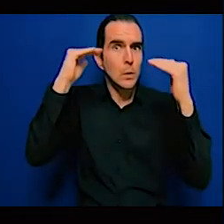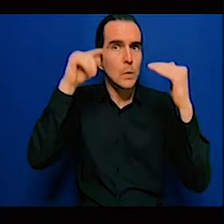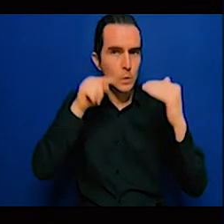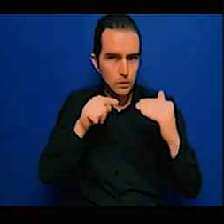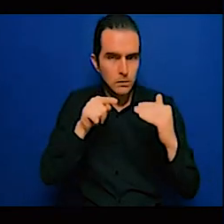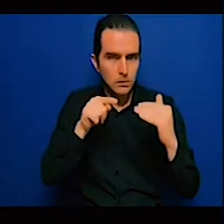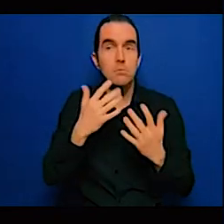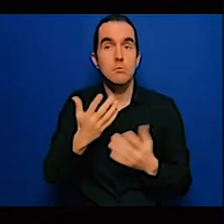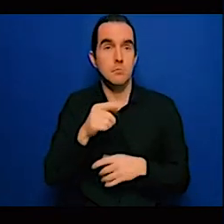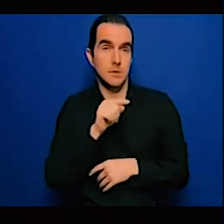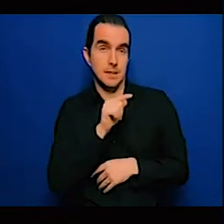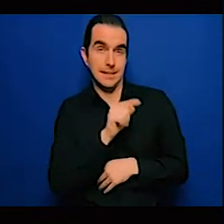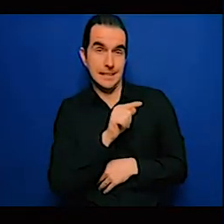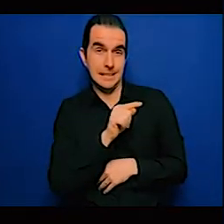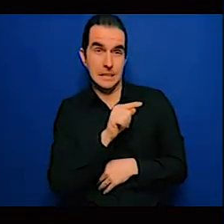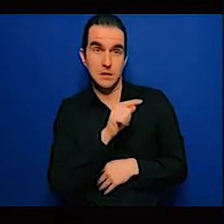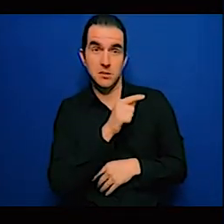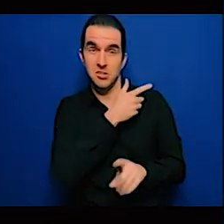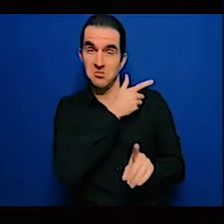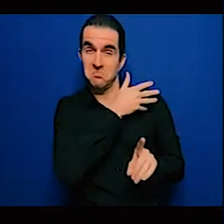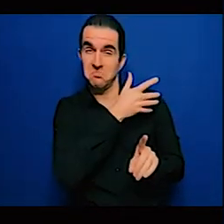times as strong as for CO2.